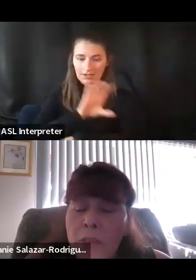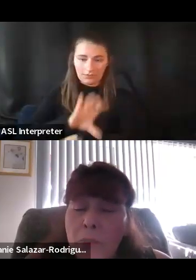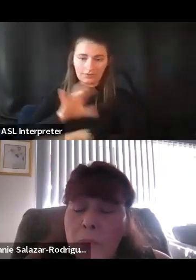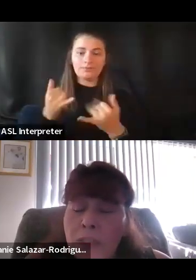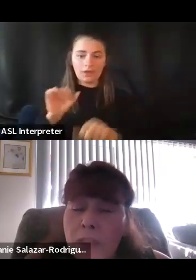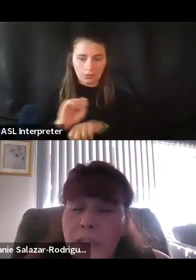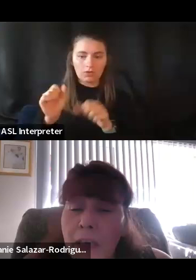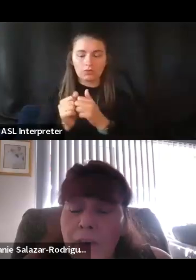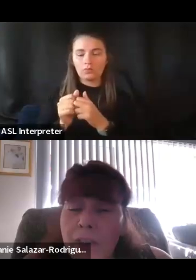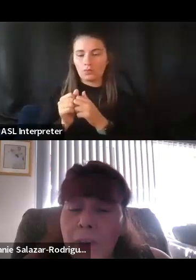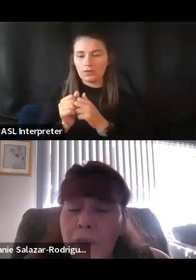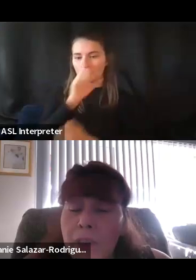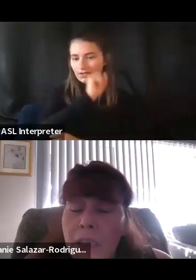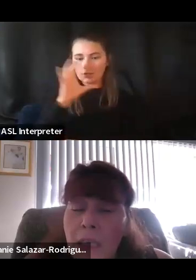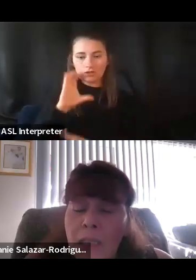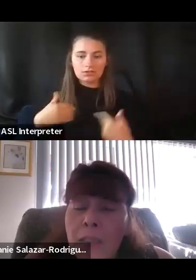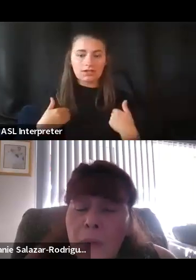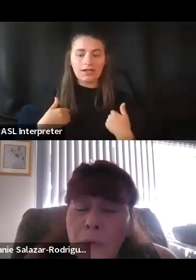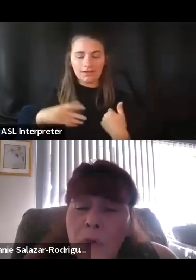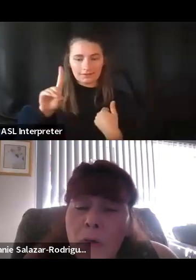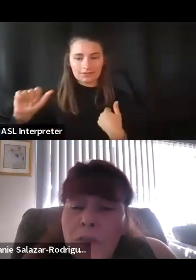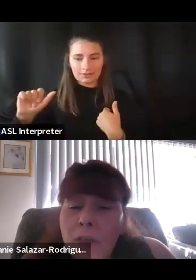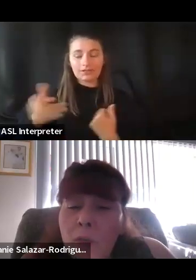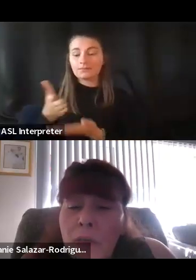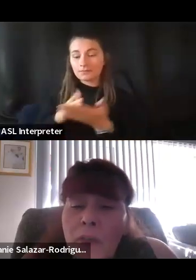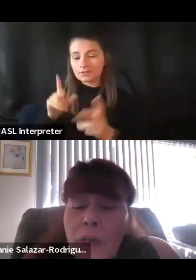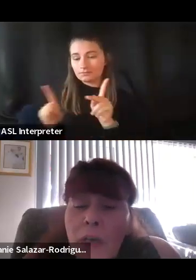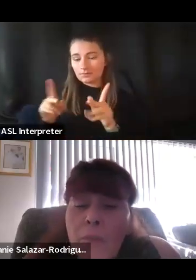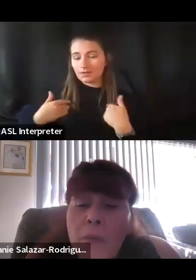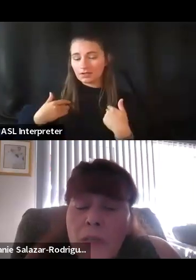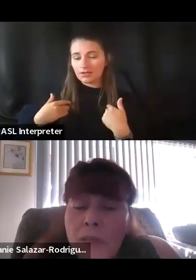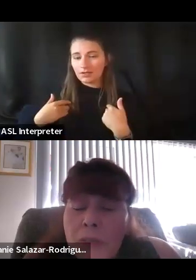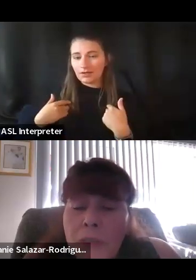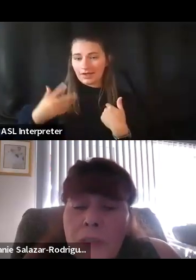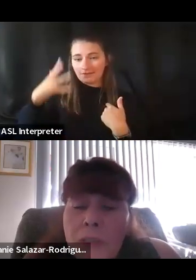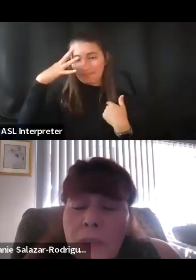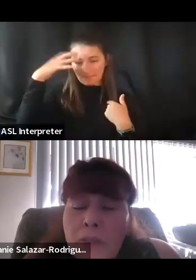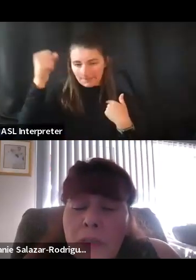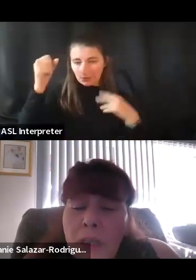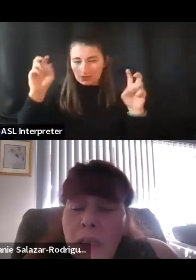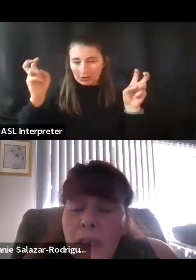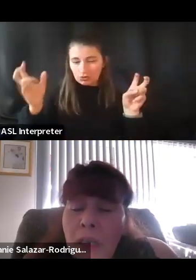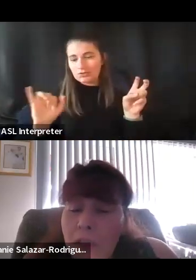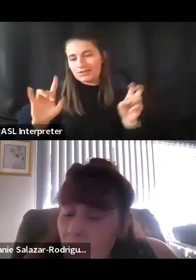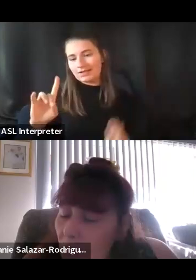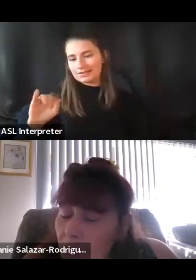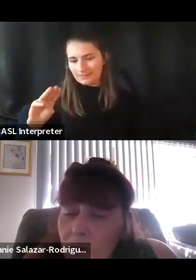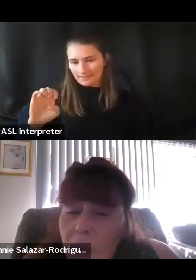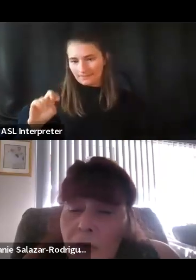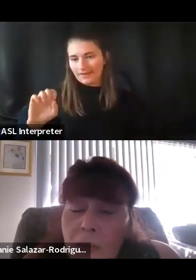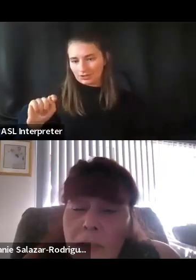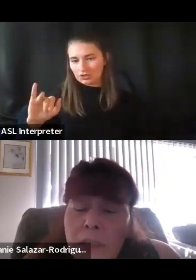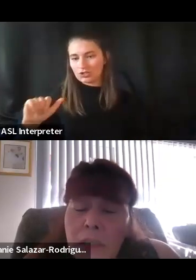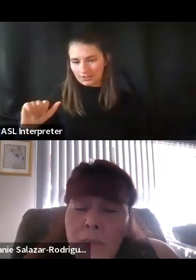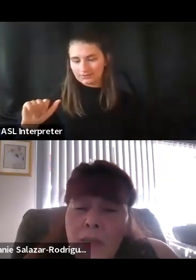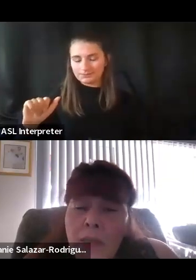elders, especially that have disabilities and some people who are dealing with a memory issues such as dementia. And so those are